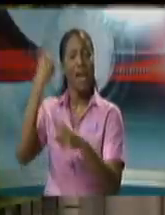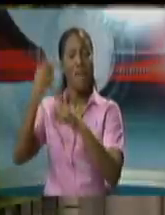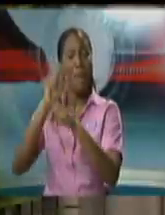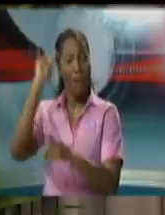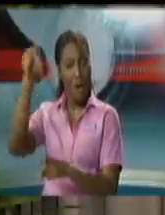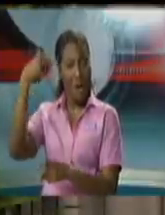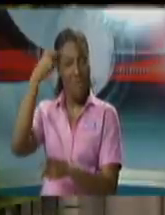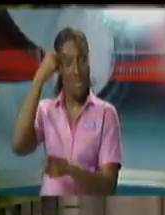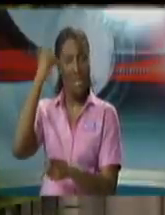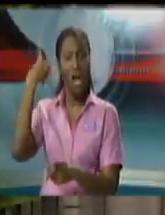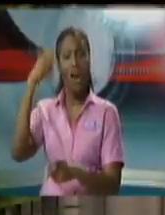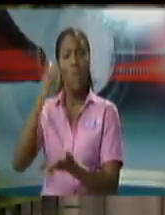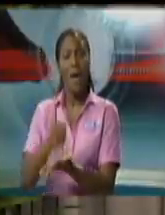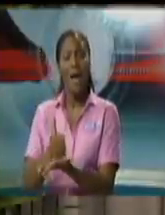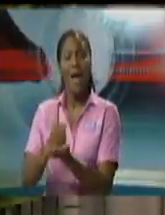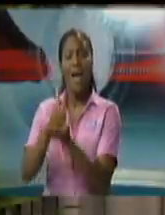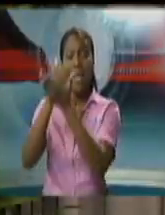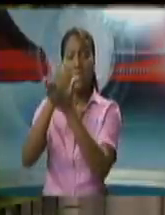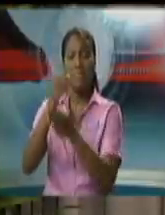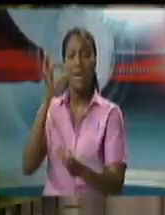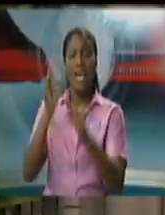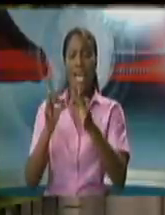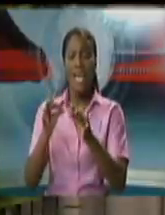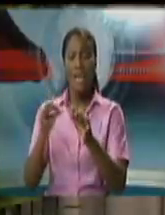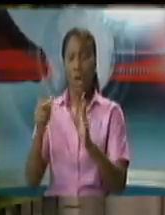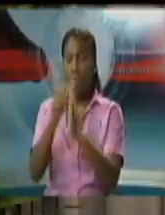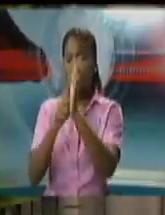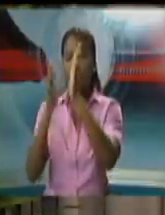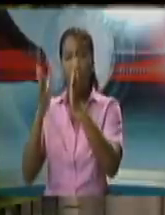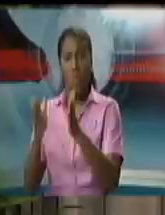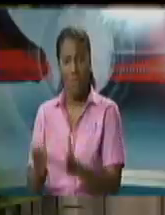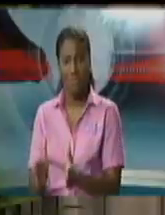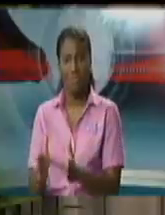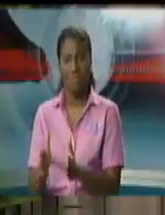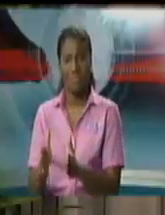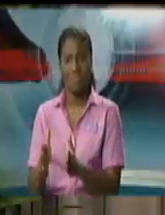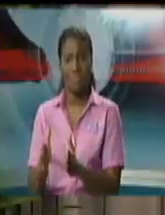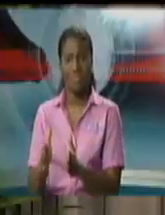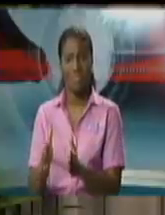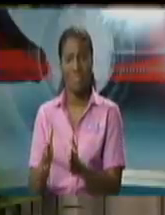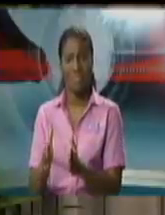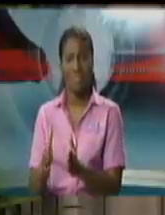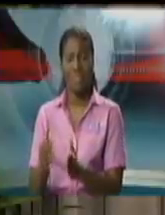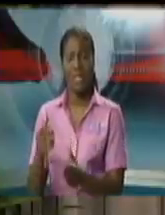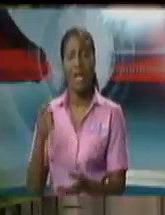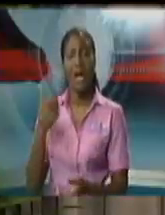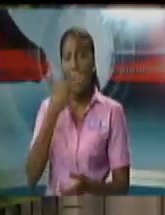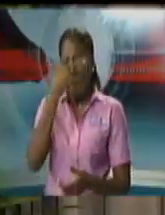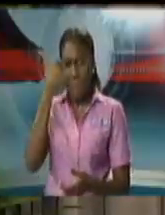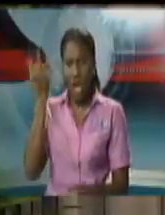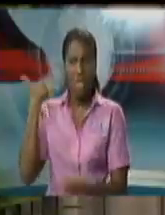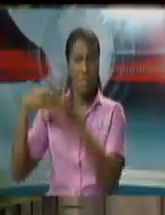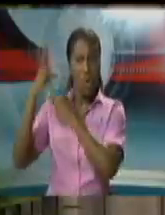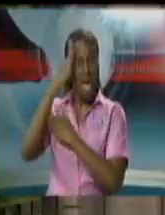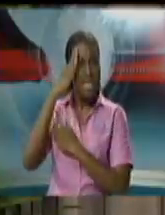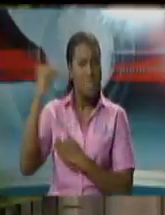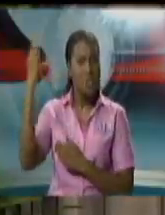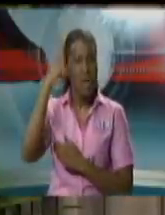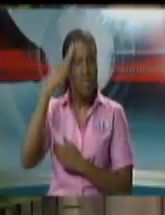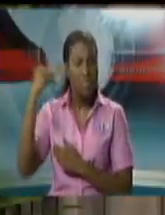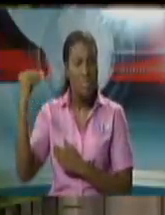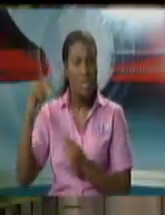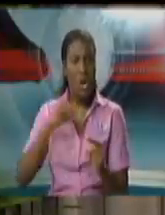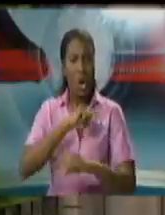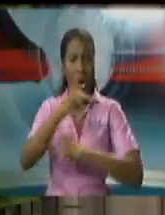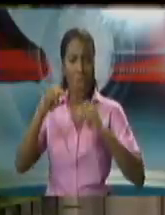authority the legal aid authority only operated so far what we found in the management of